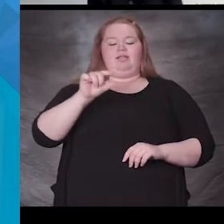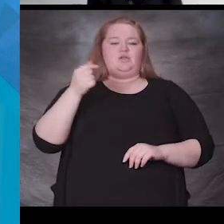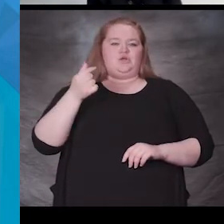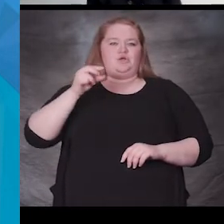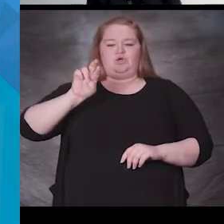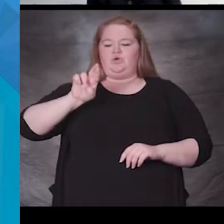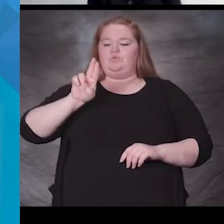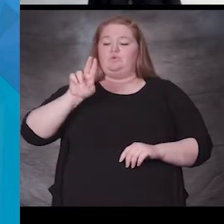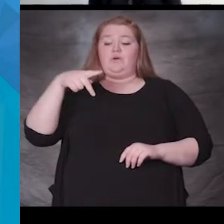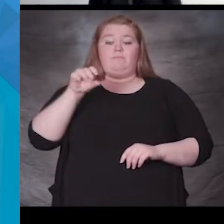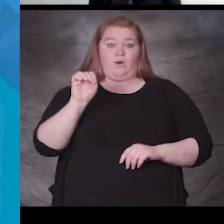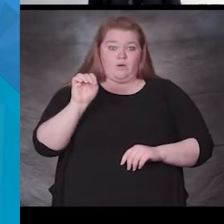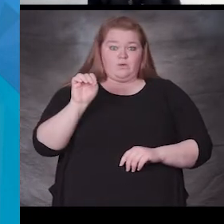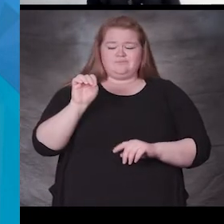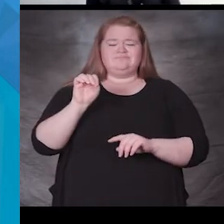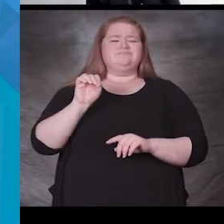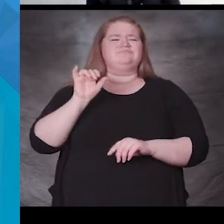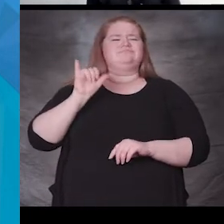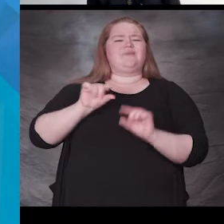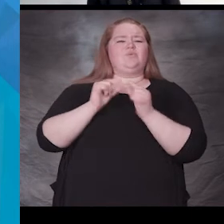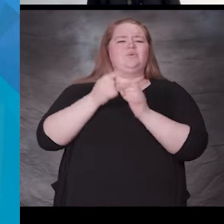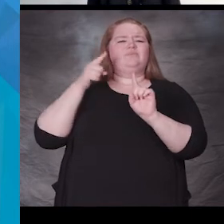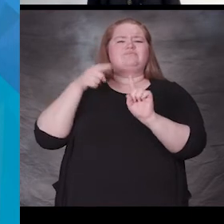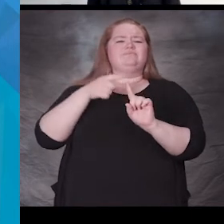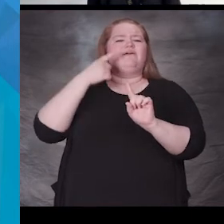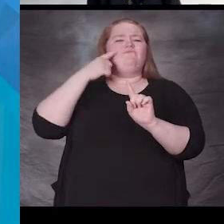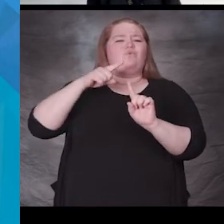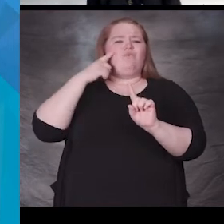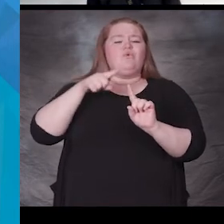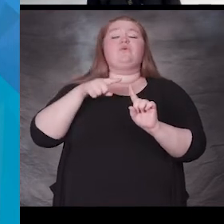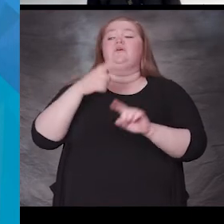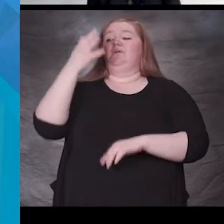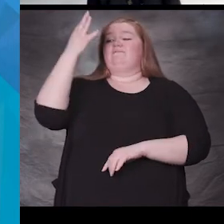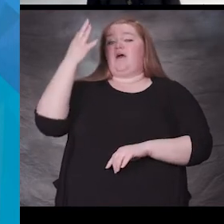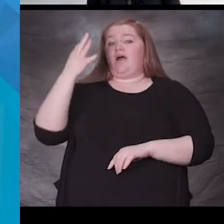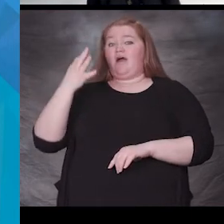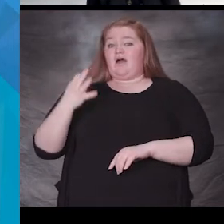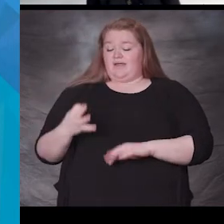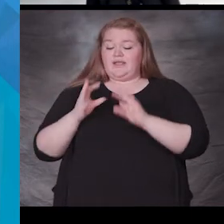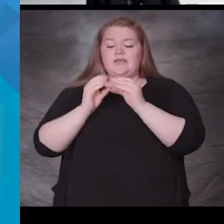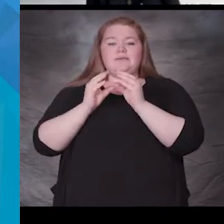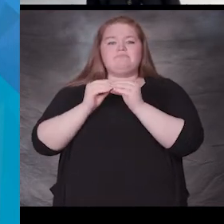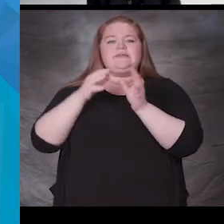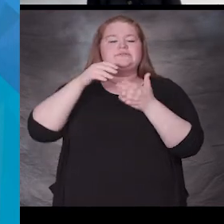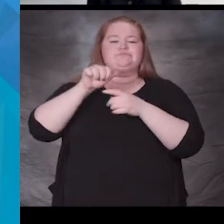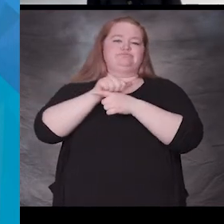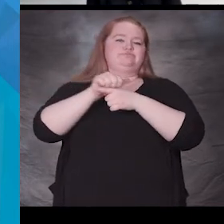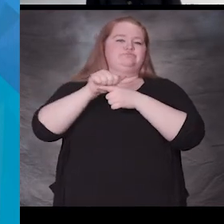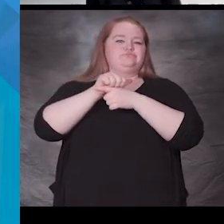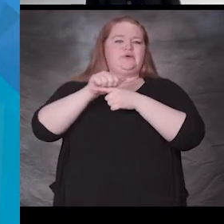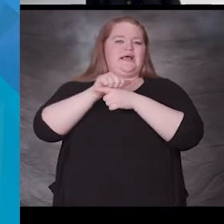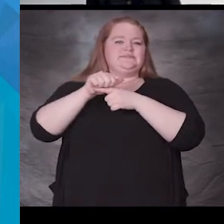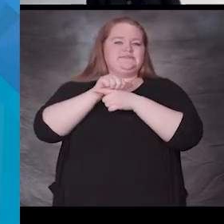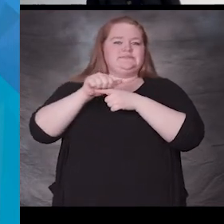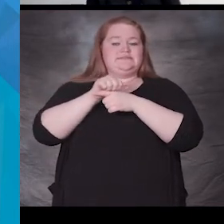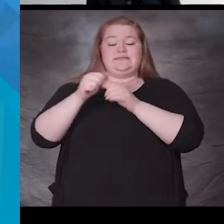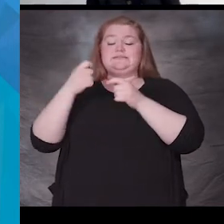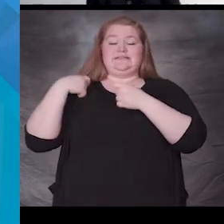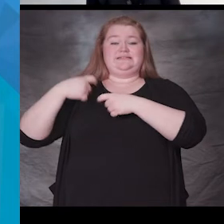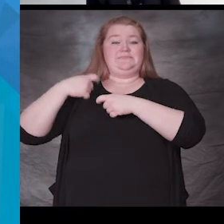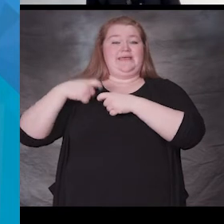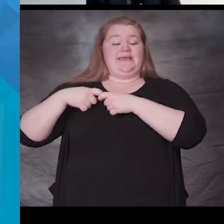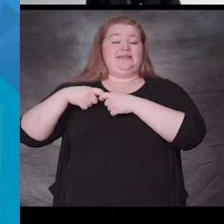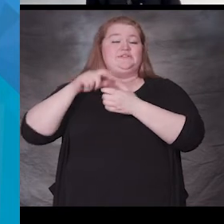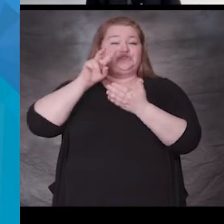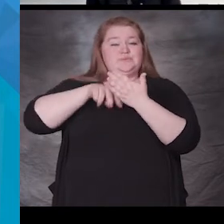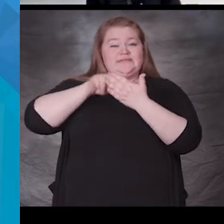Spanish literacy group that meets every week on Fridays and it includes parents. We have families